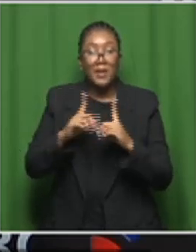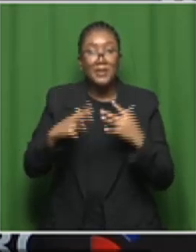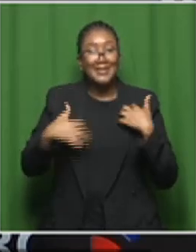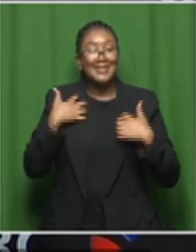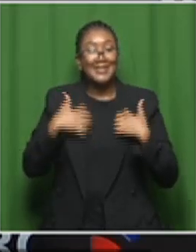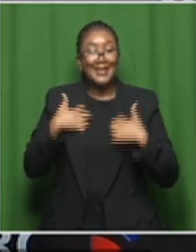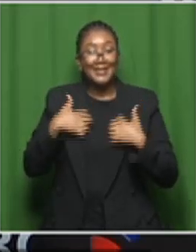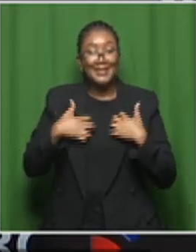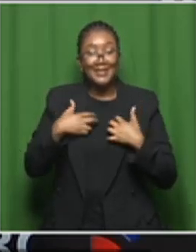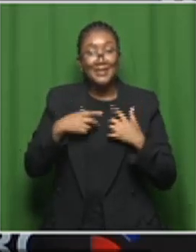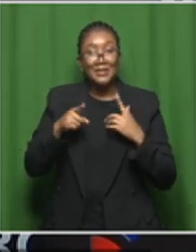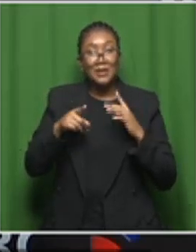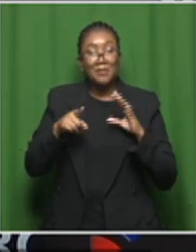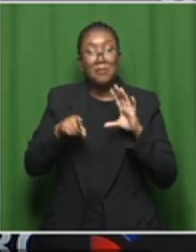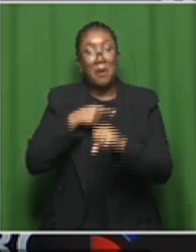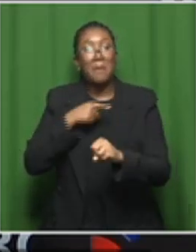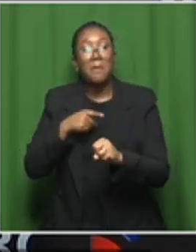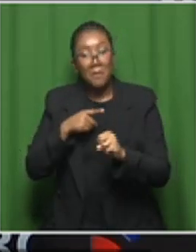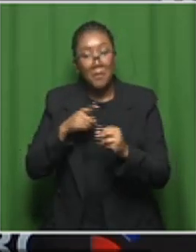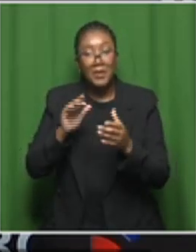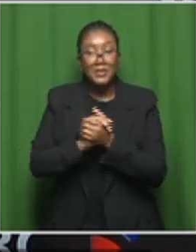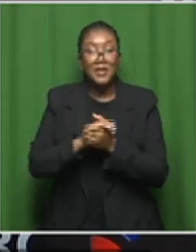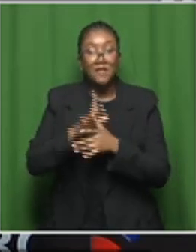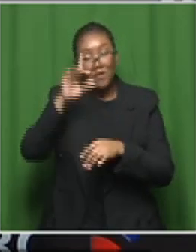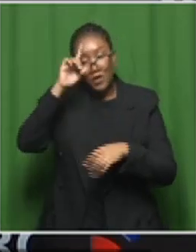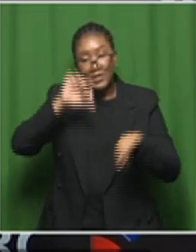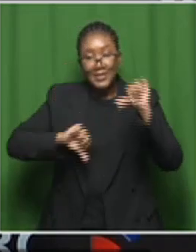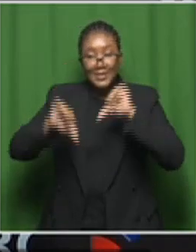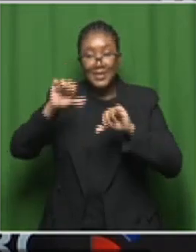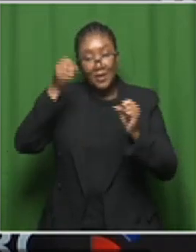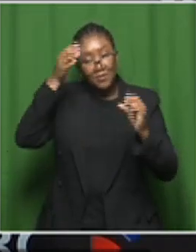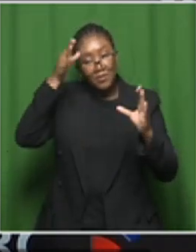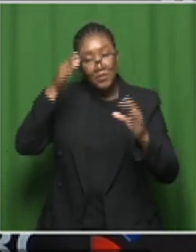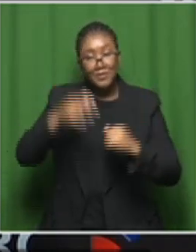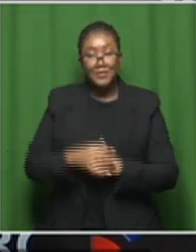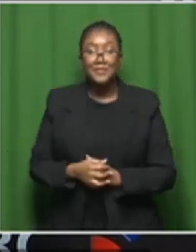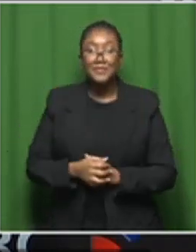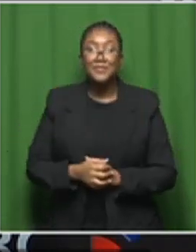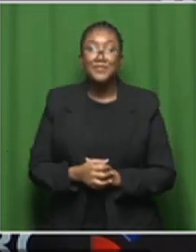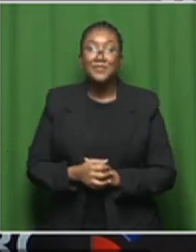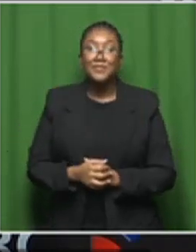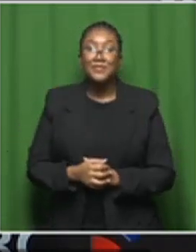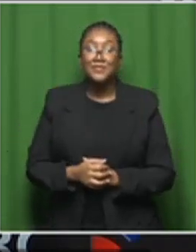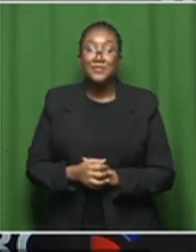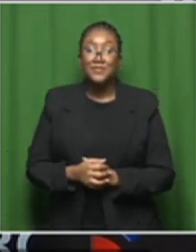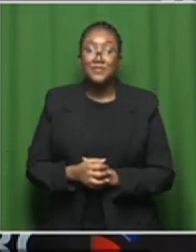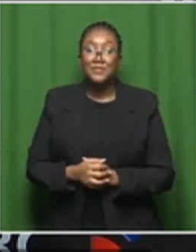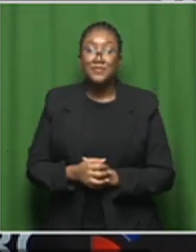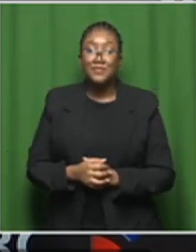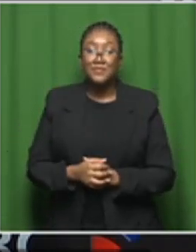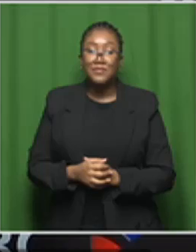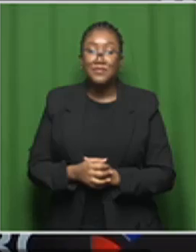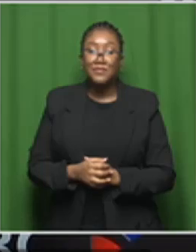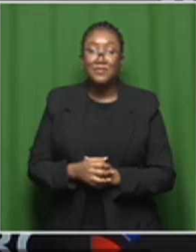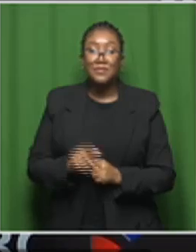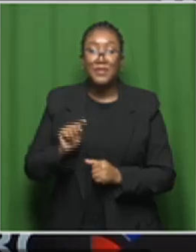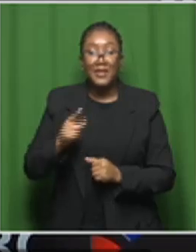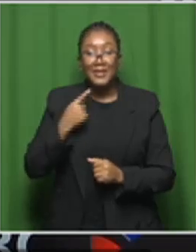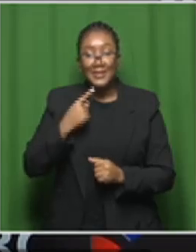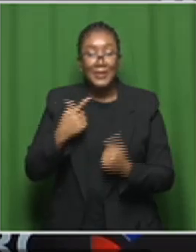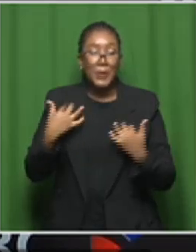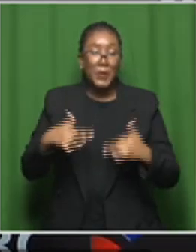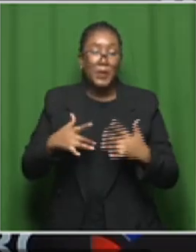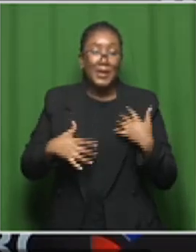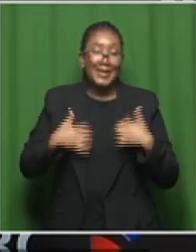discovery for scientists, of course. You know, they're saying this is very exciting.